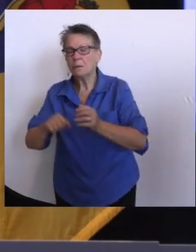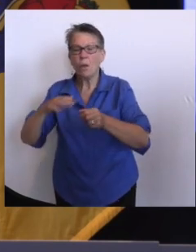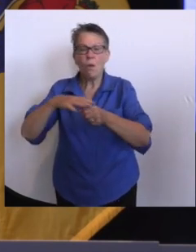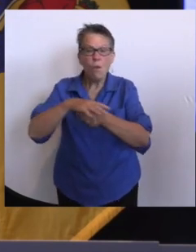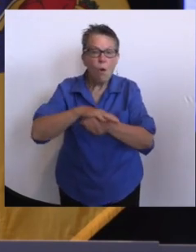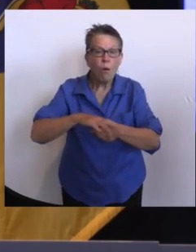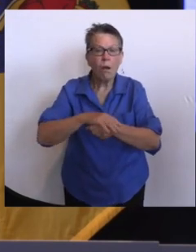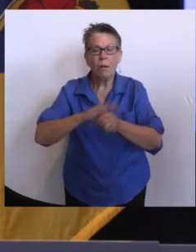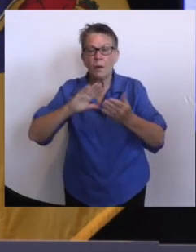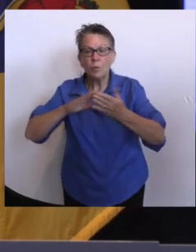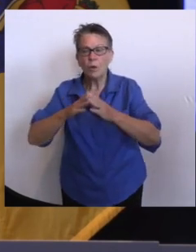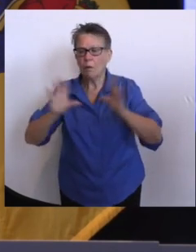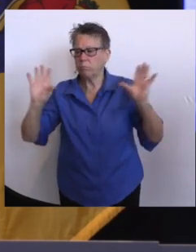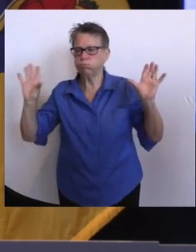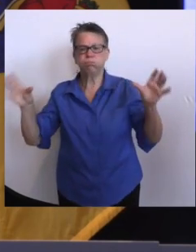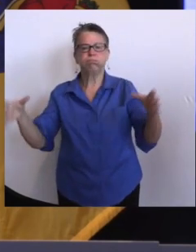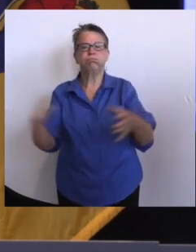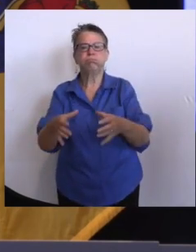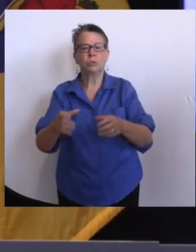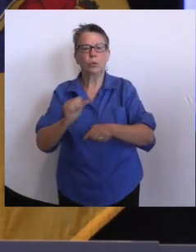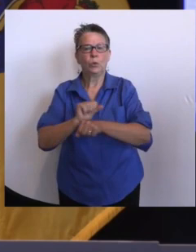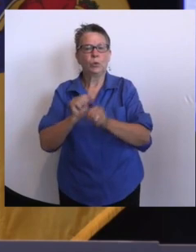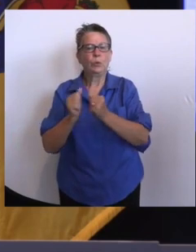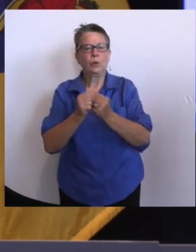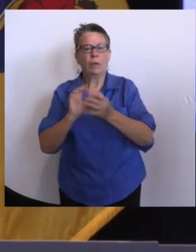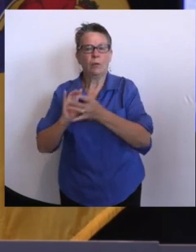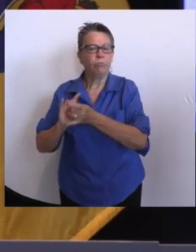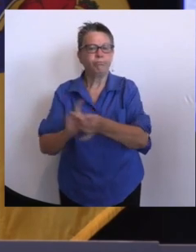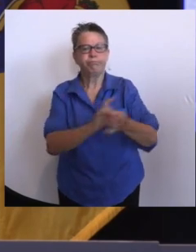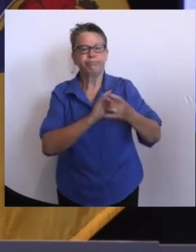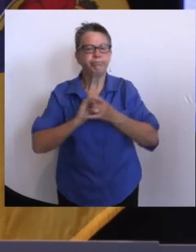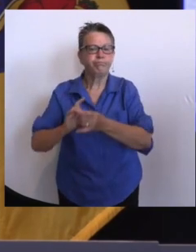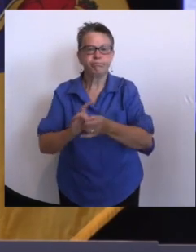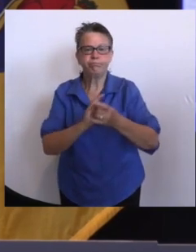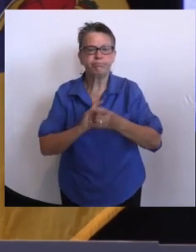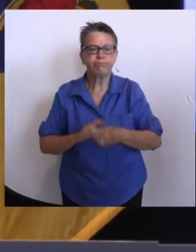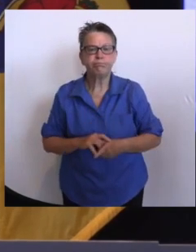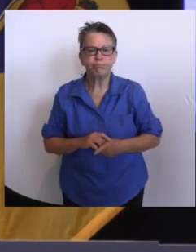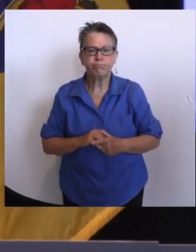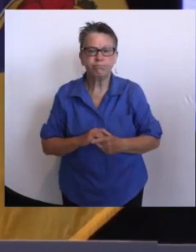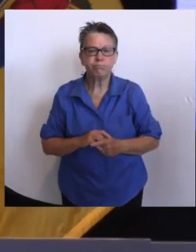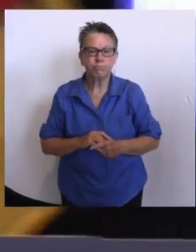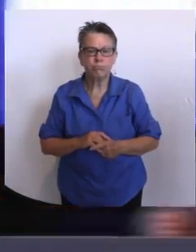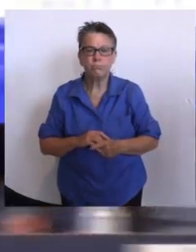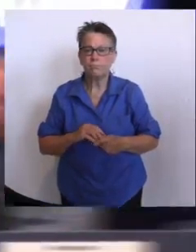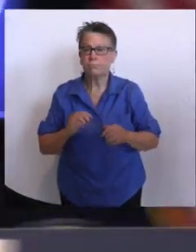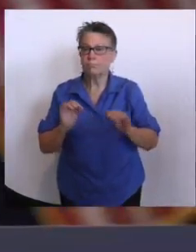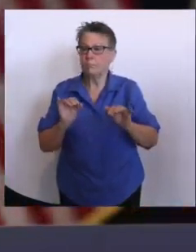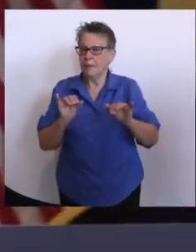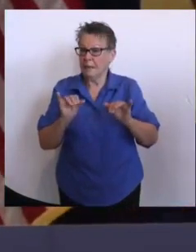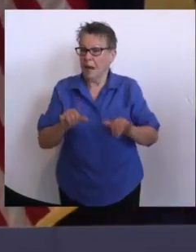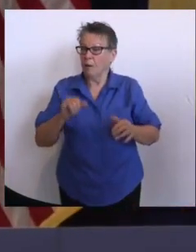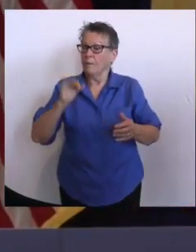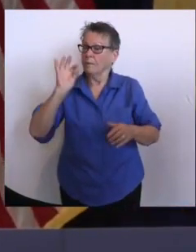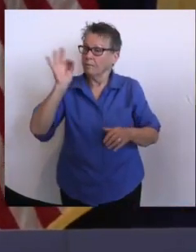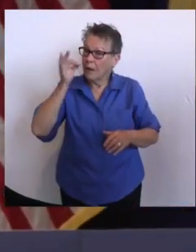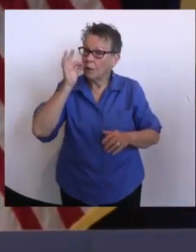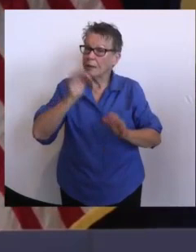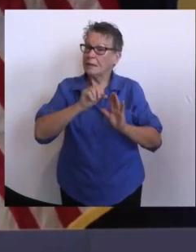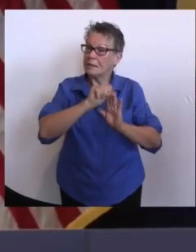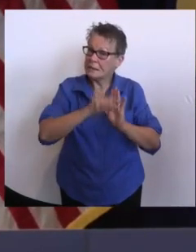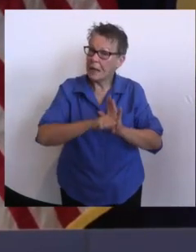for individuals. That's not. That's for us. That is a federal, state and local employees, basically the hub of all